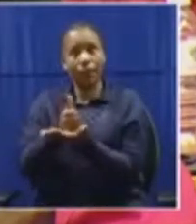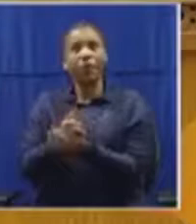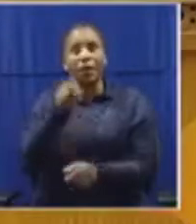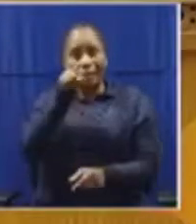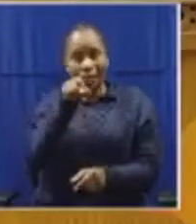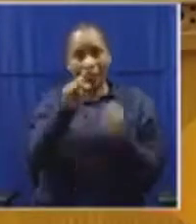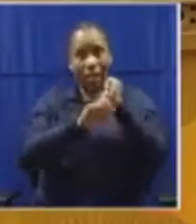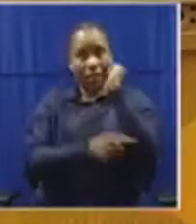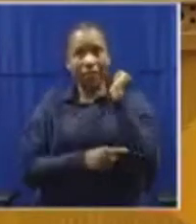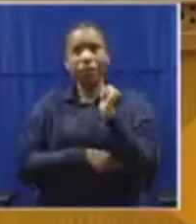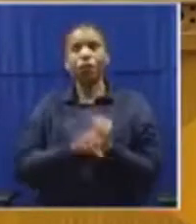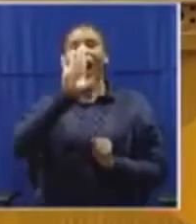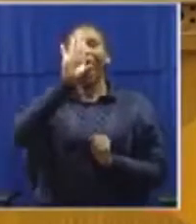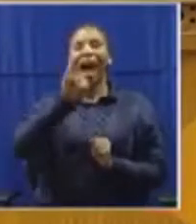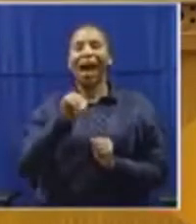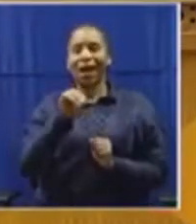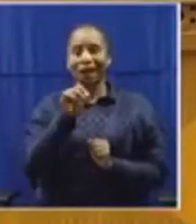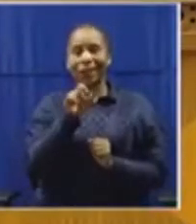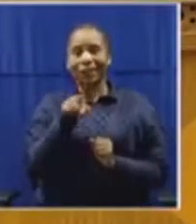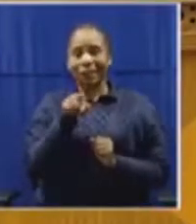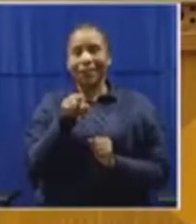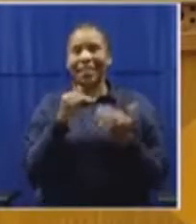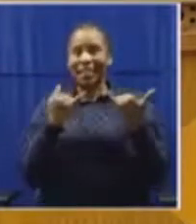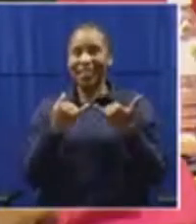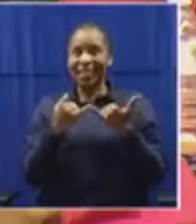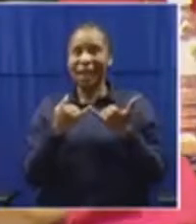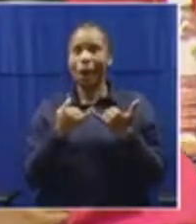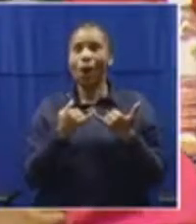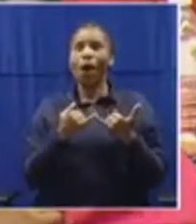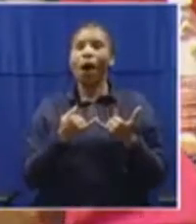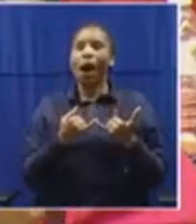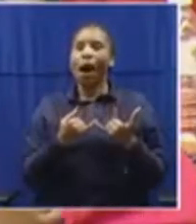how many of my members did you give money?